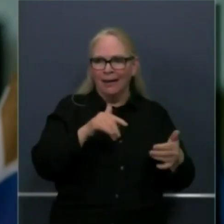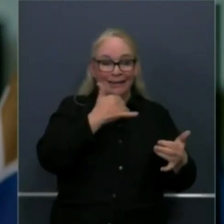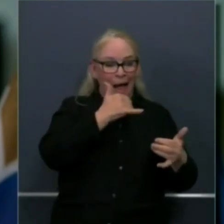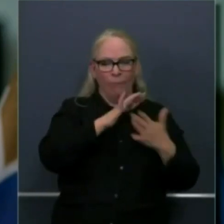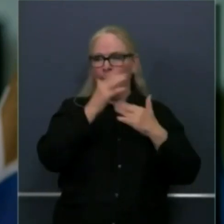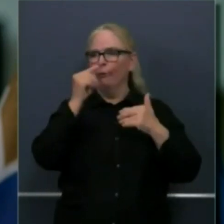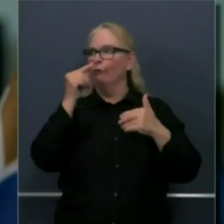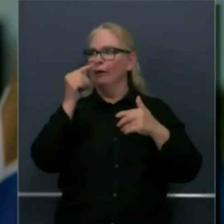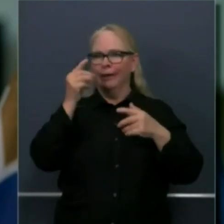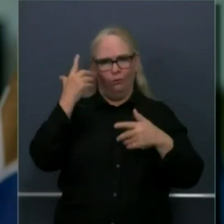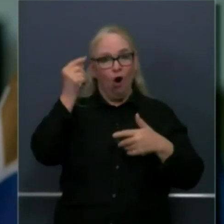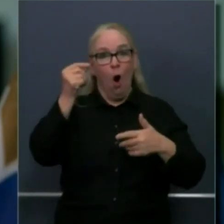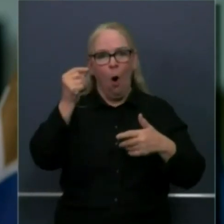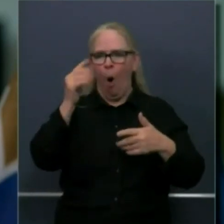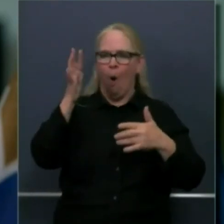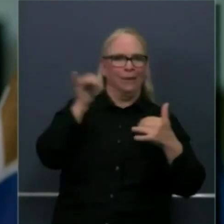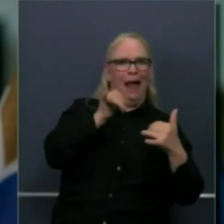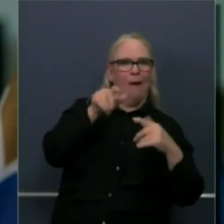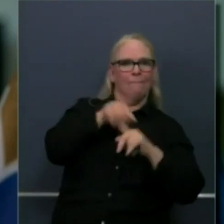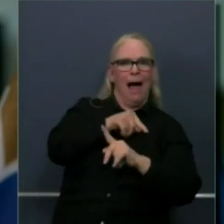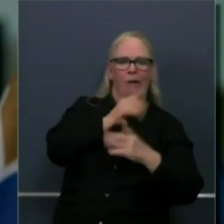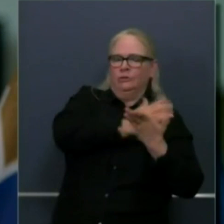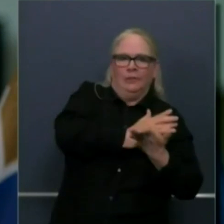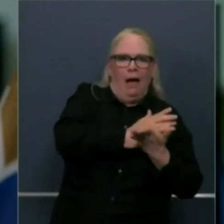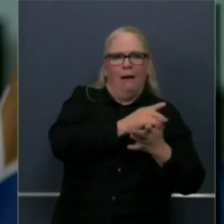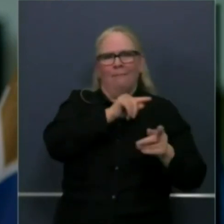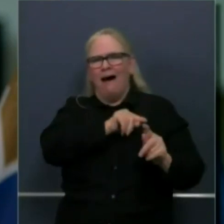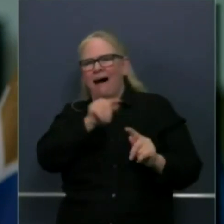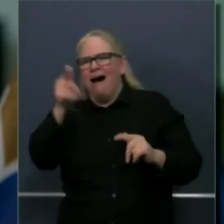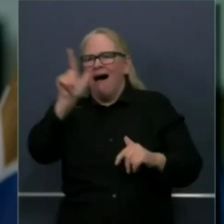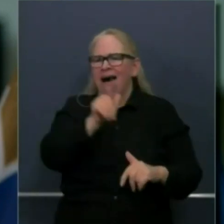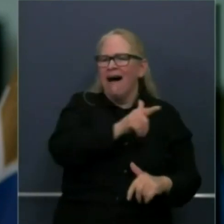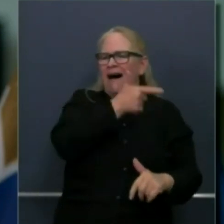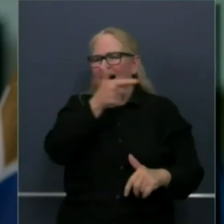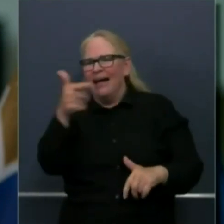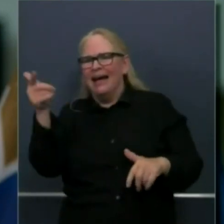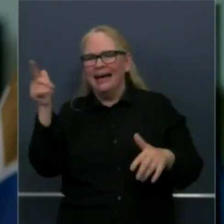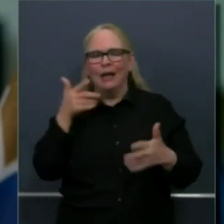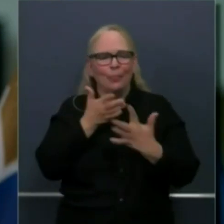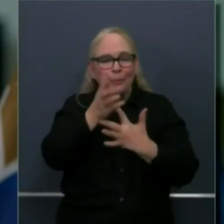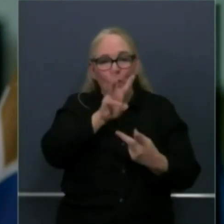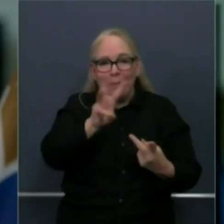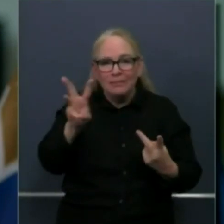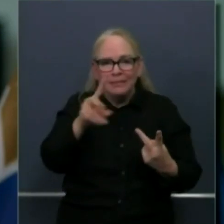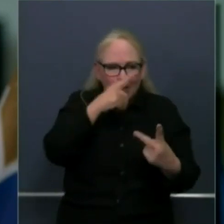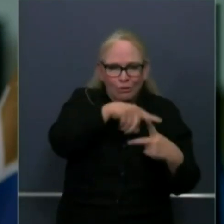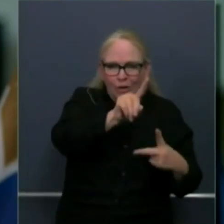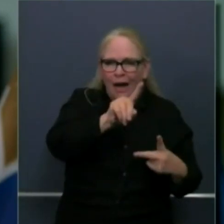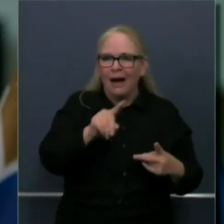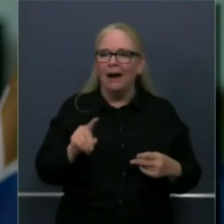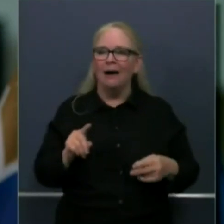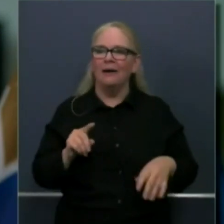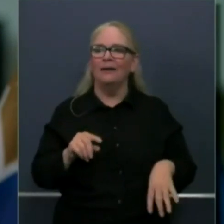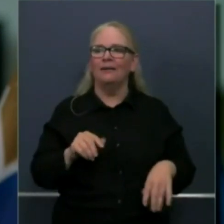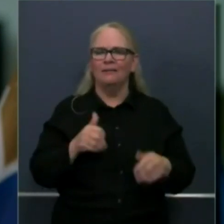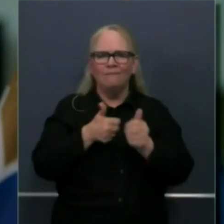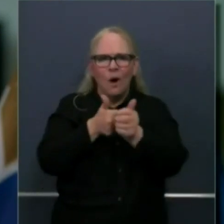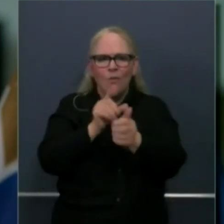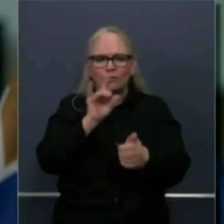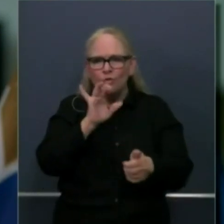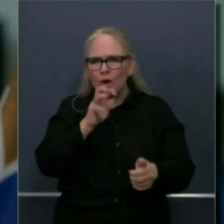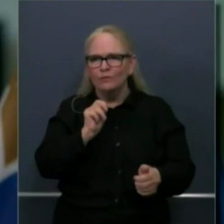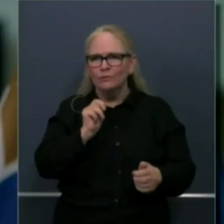consistent basis uh and we will be directing that through the department of public health primarily primarily not even uh just traditionally through